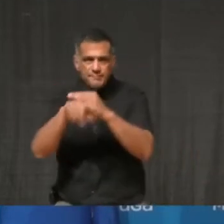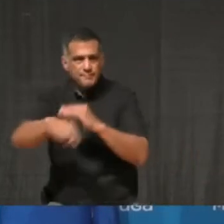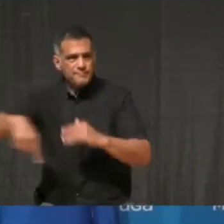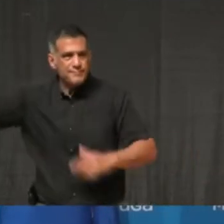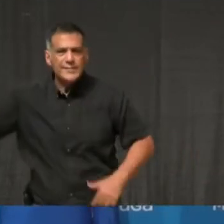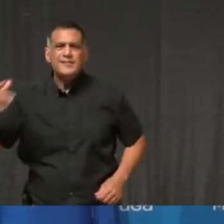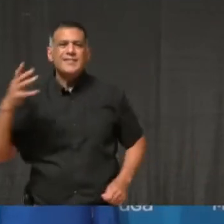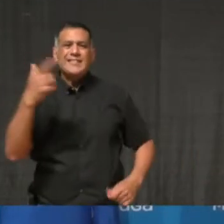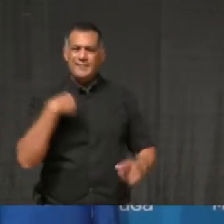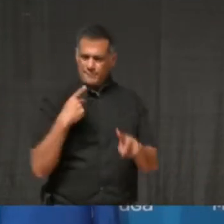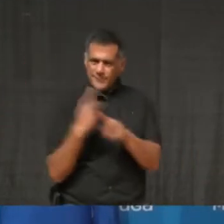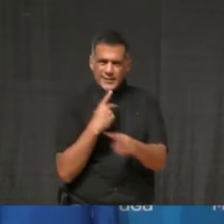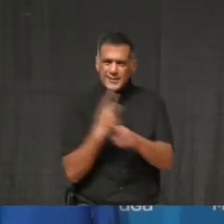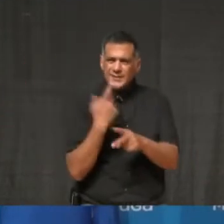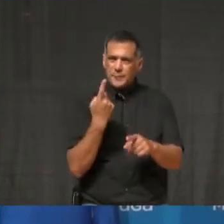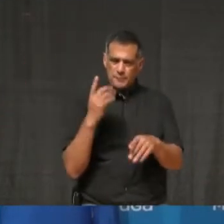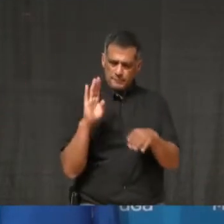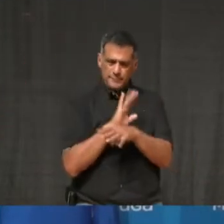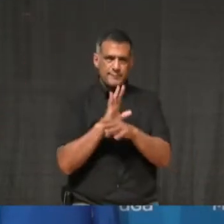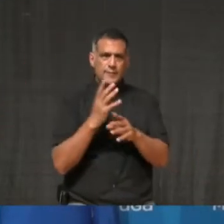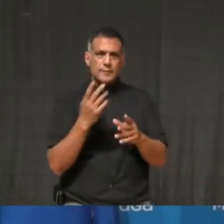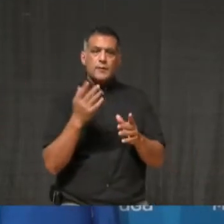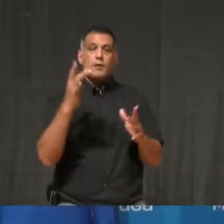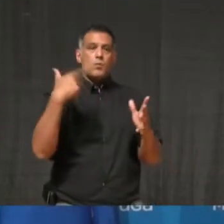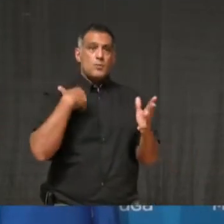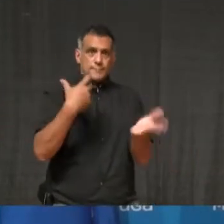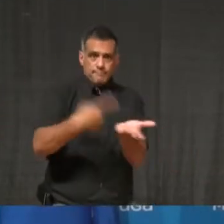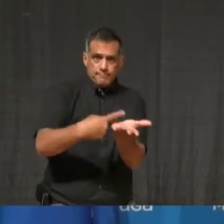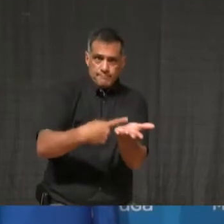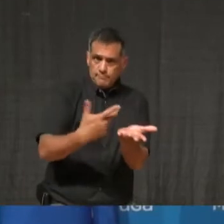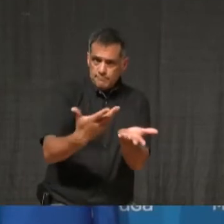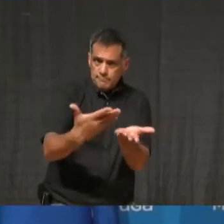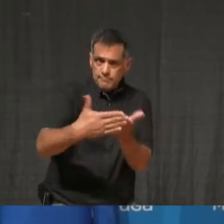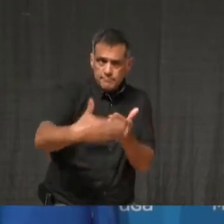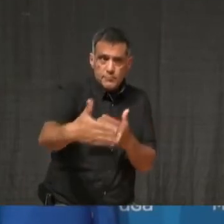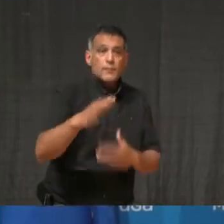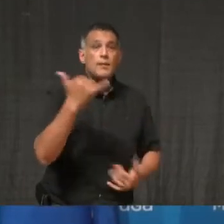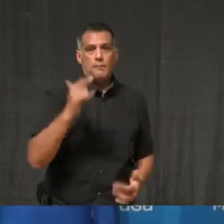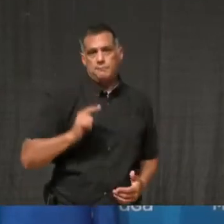to get our businesses back open. I will let Dr. Lowe respond as well. Thank you.